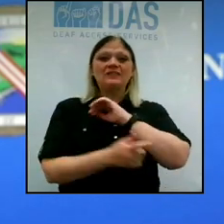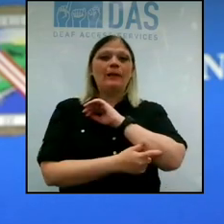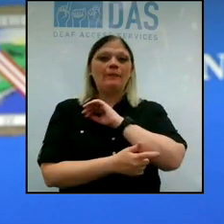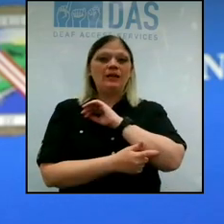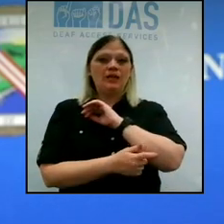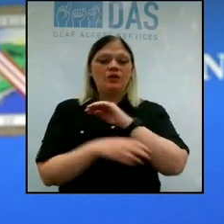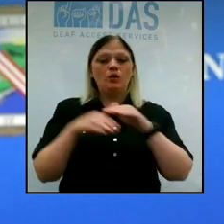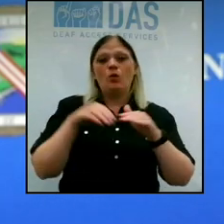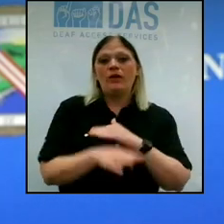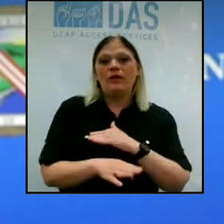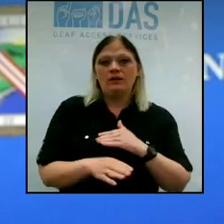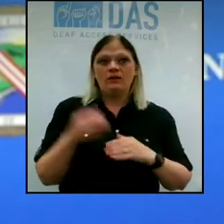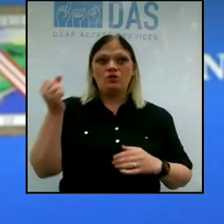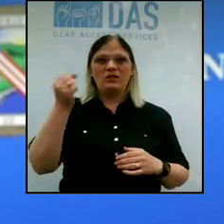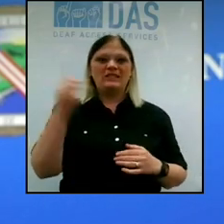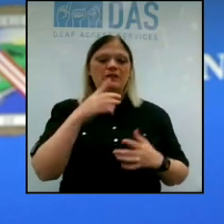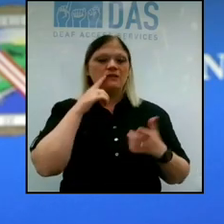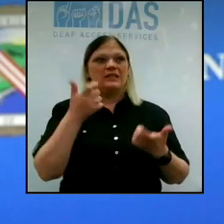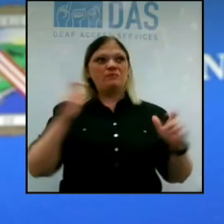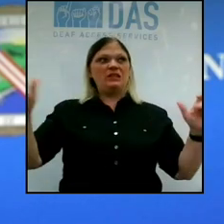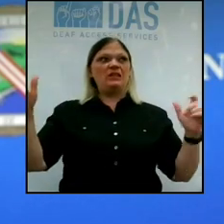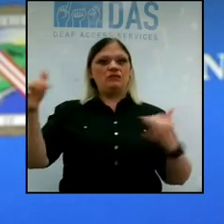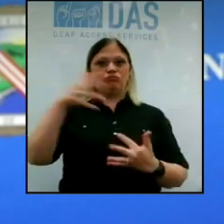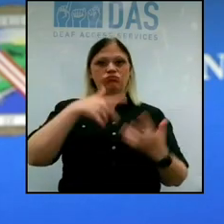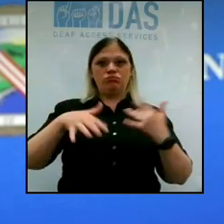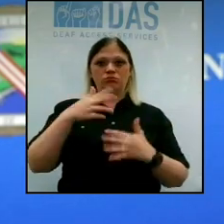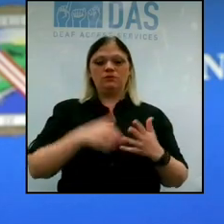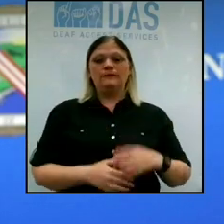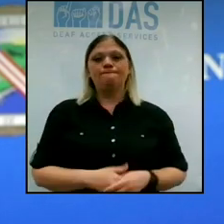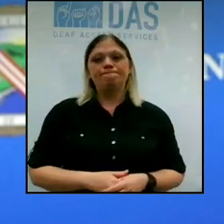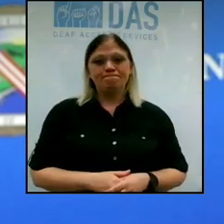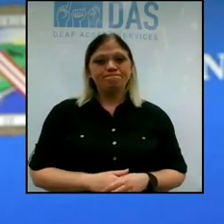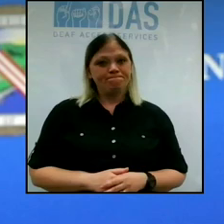to go to inside these larger gatherings venues.